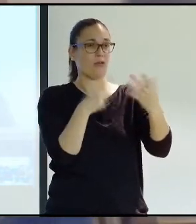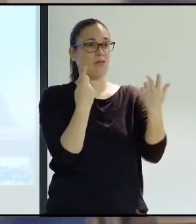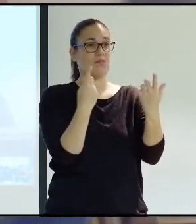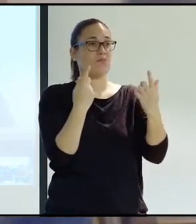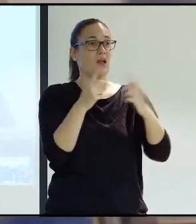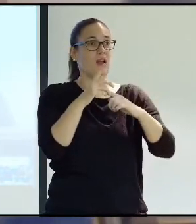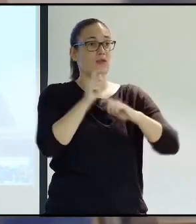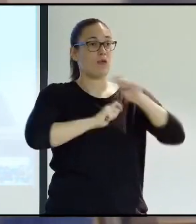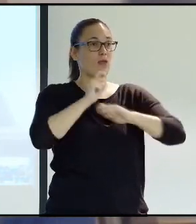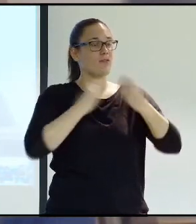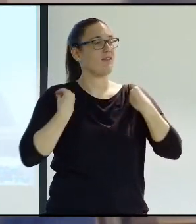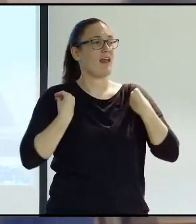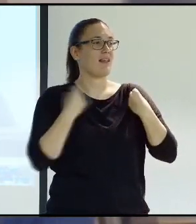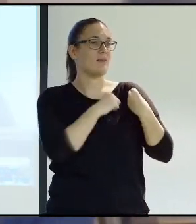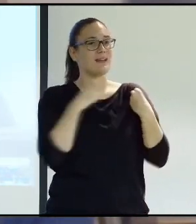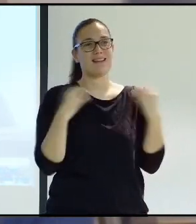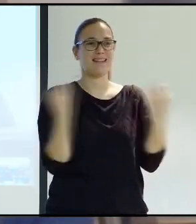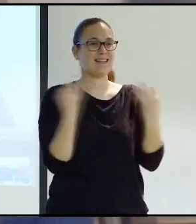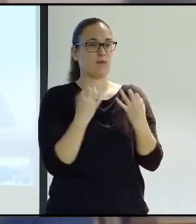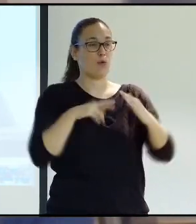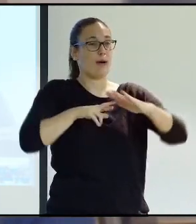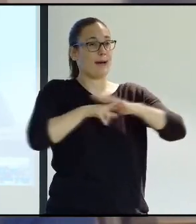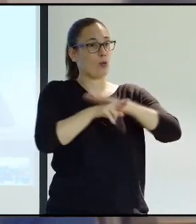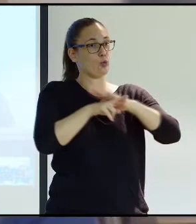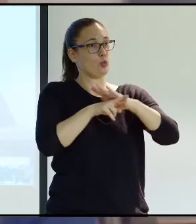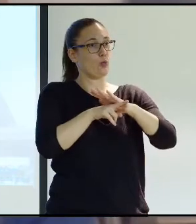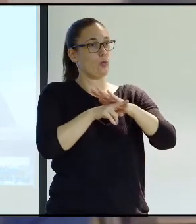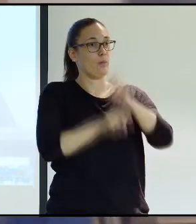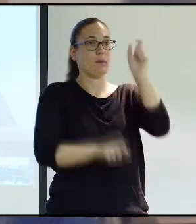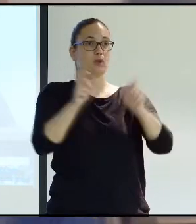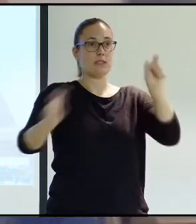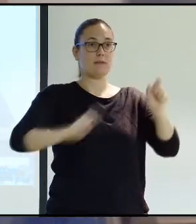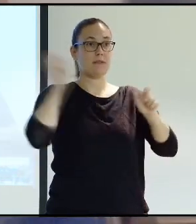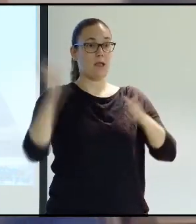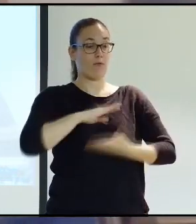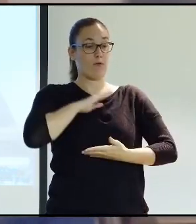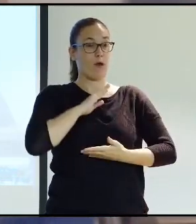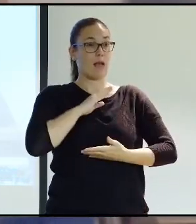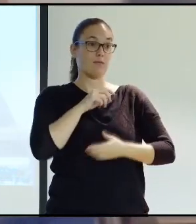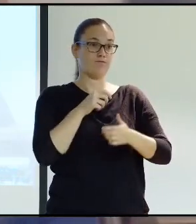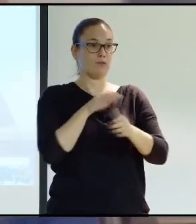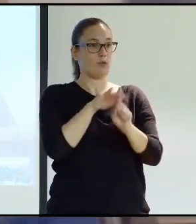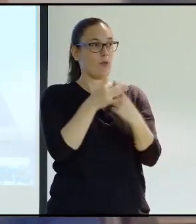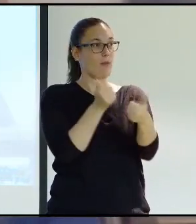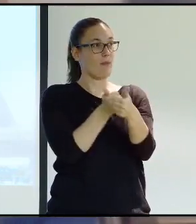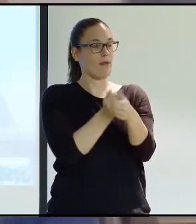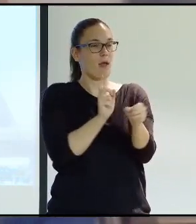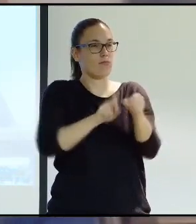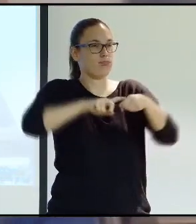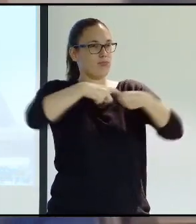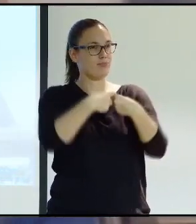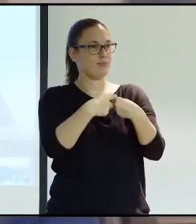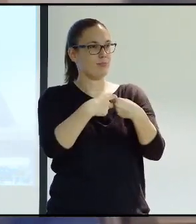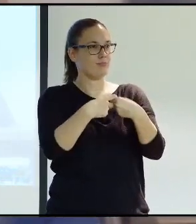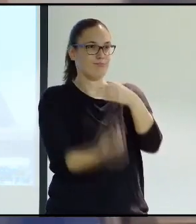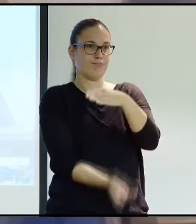explain that the personal assistant. And is a resource which is made available for people with functional